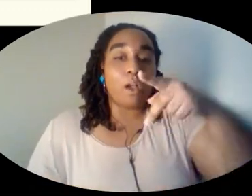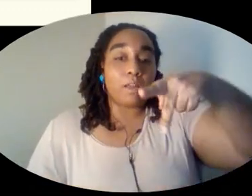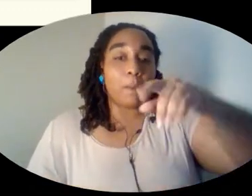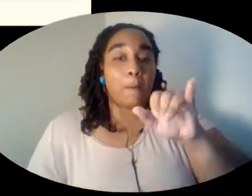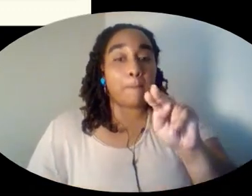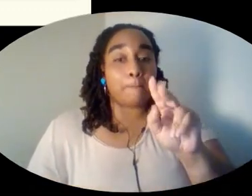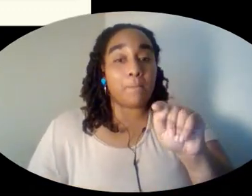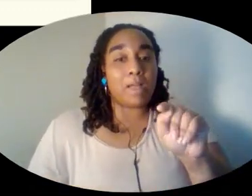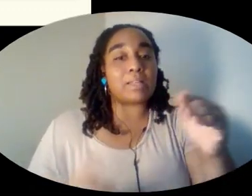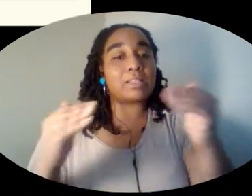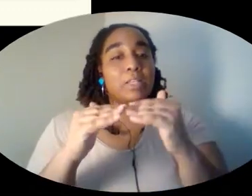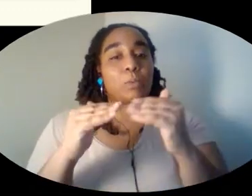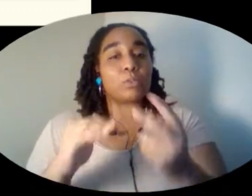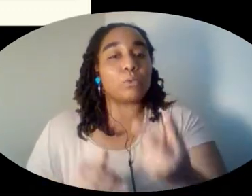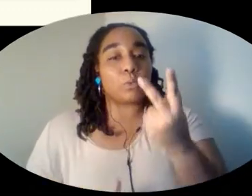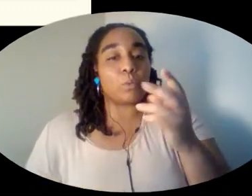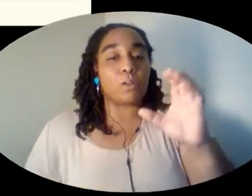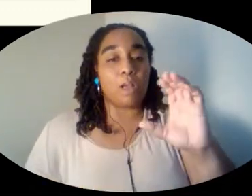equal to two cups.